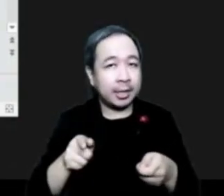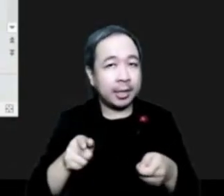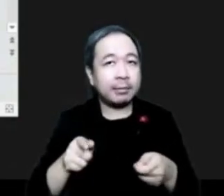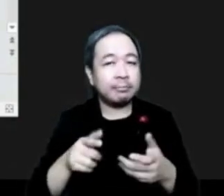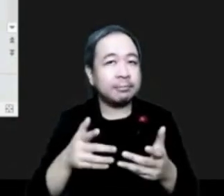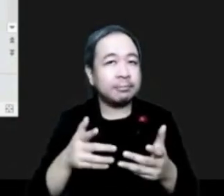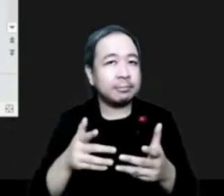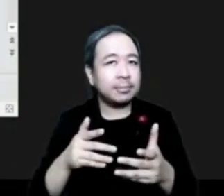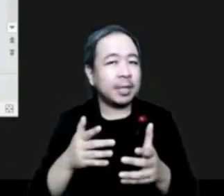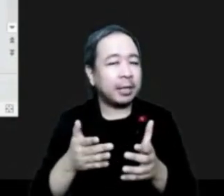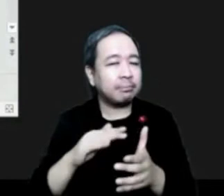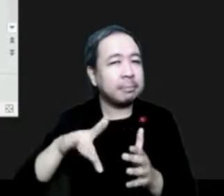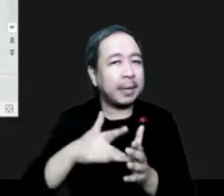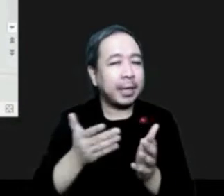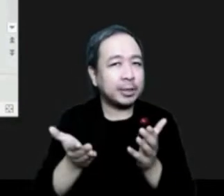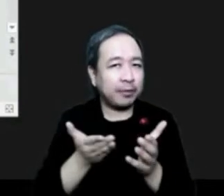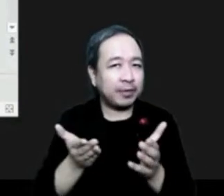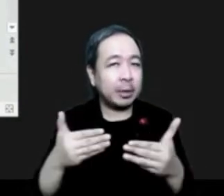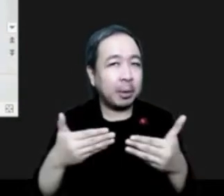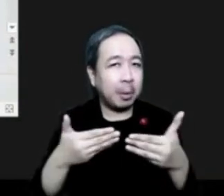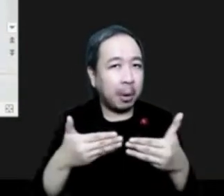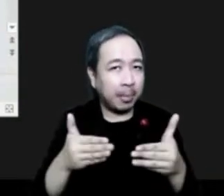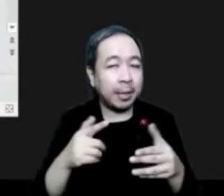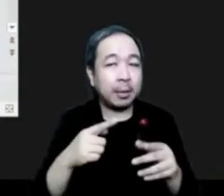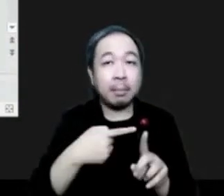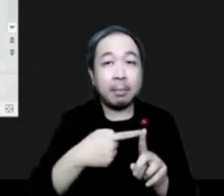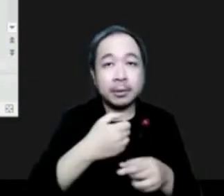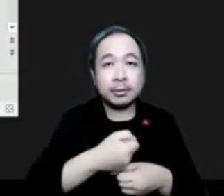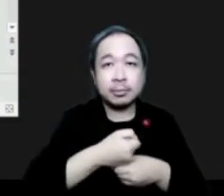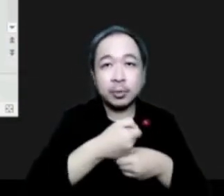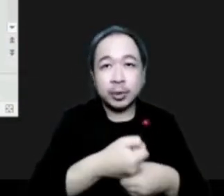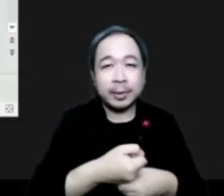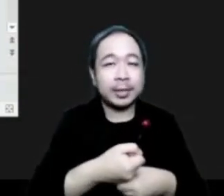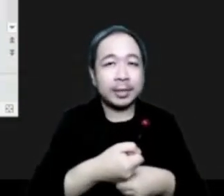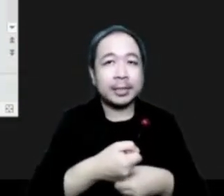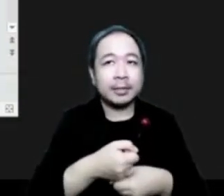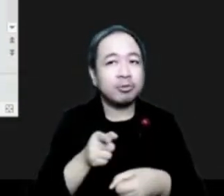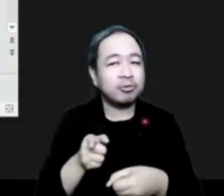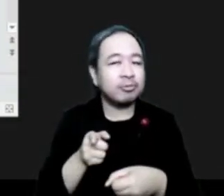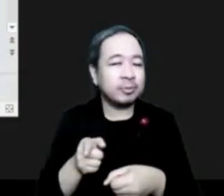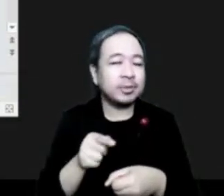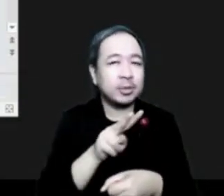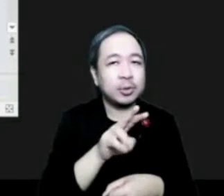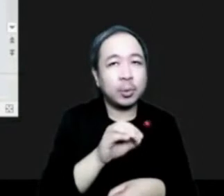permanent representative of Panama with the World Meteorological Organization in 2010 to 2012.